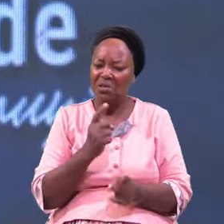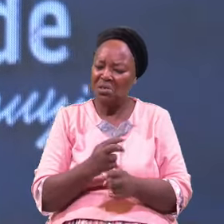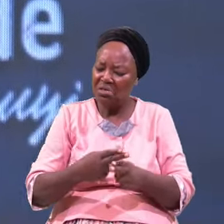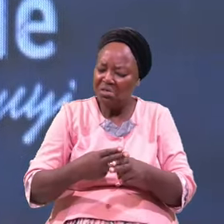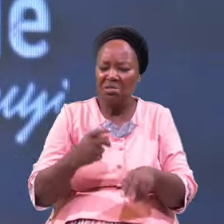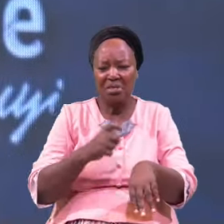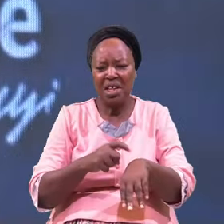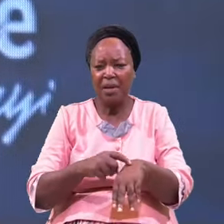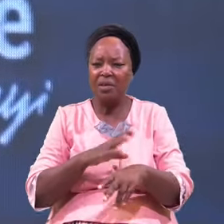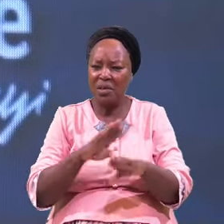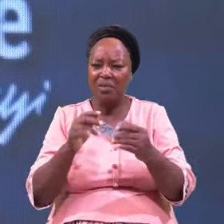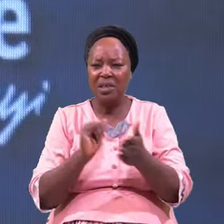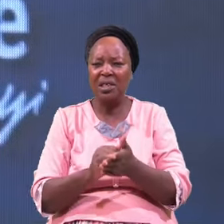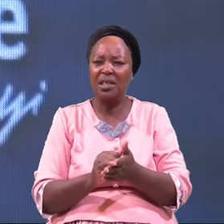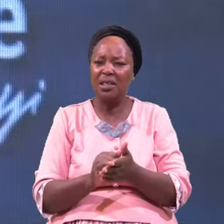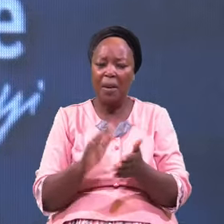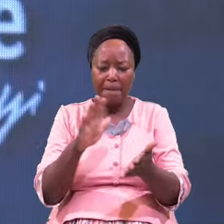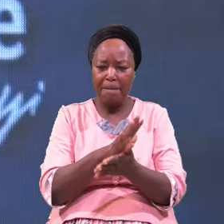Will Give You The Cut You Feel